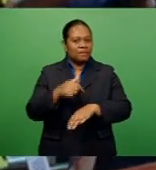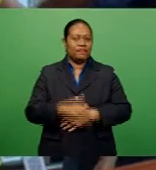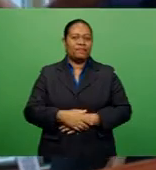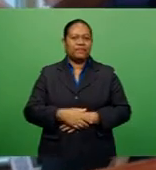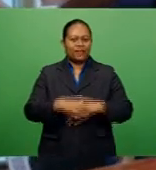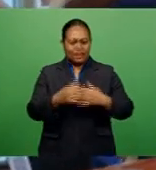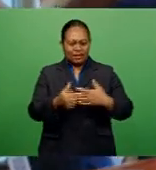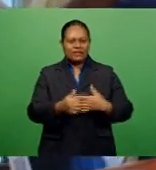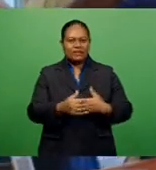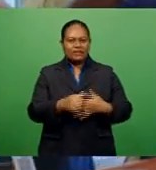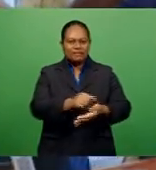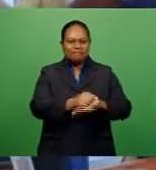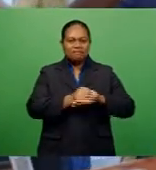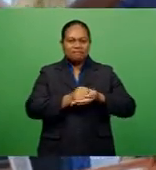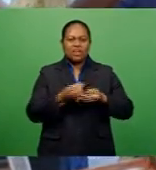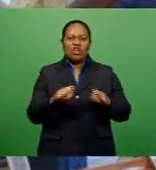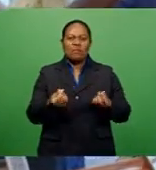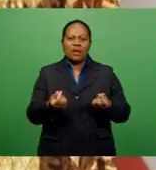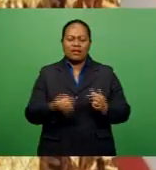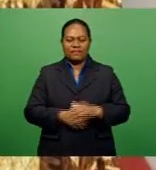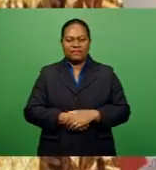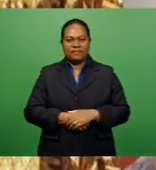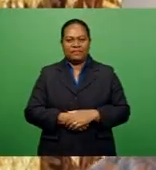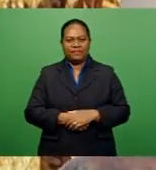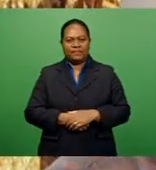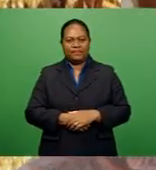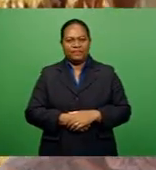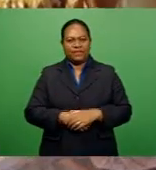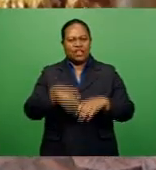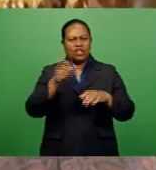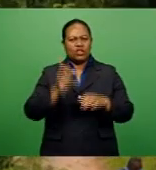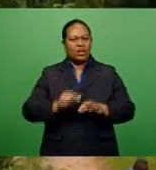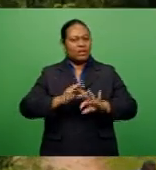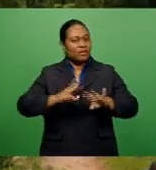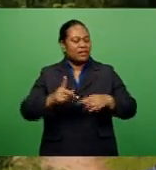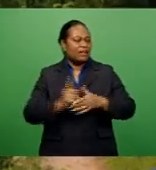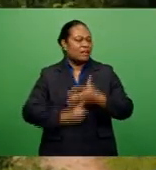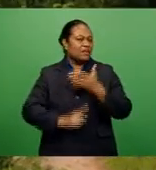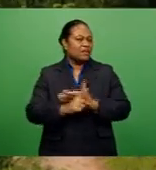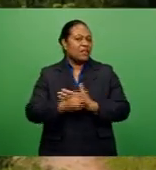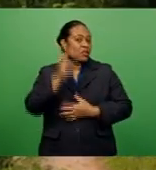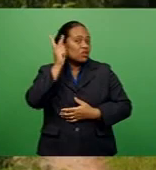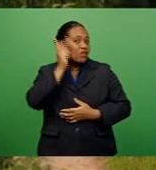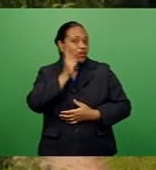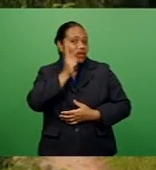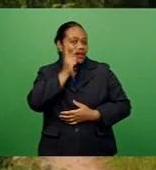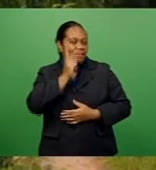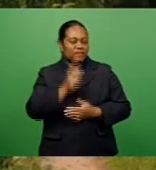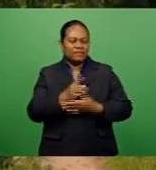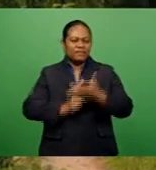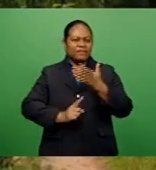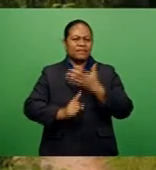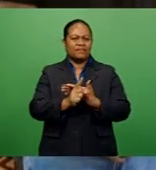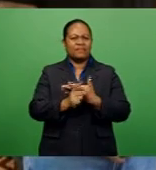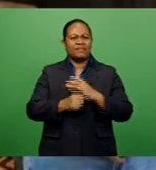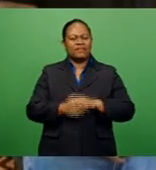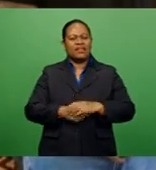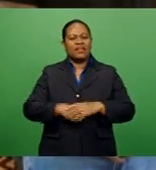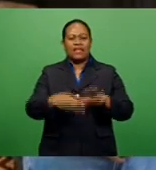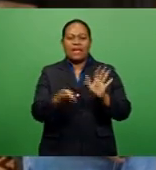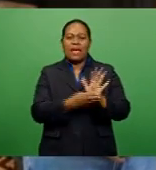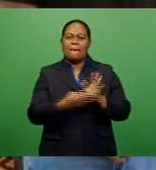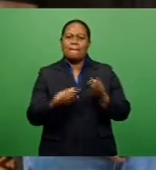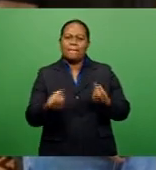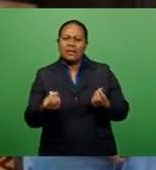secure your money as well. You don't have to carry cash around here and there. Vodafone's head of e-commerce, Shalendra Prasad, says the MPAI